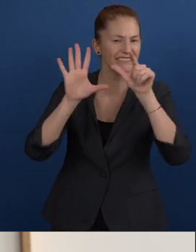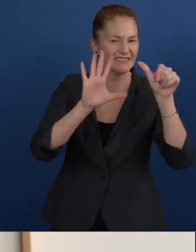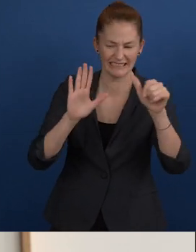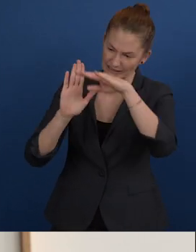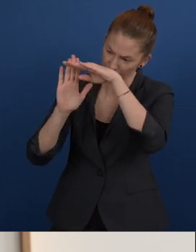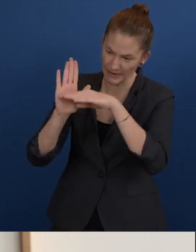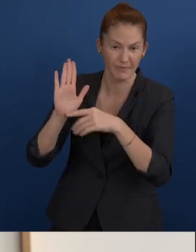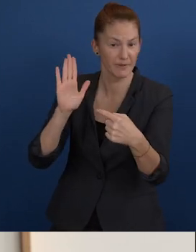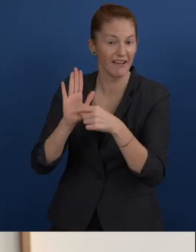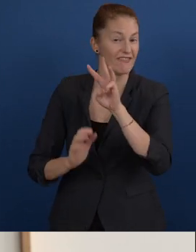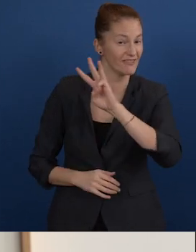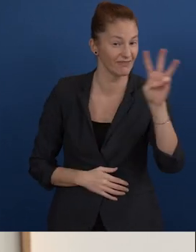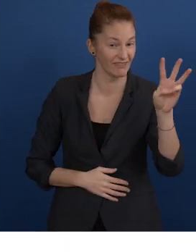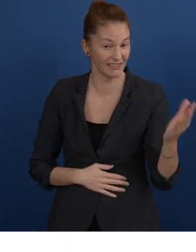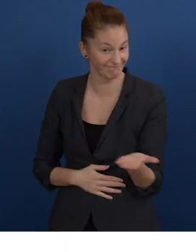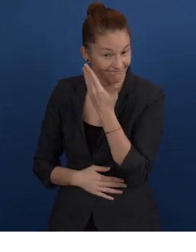2022.